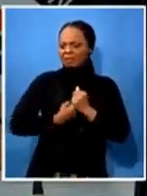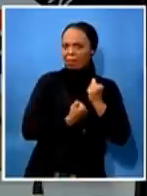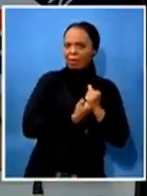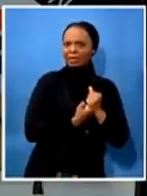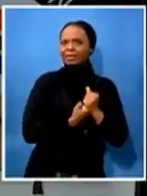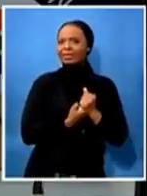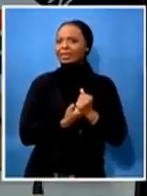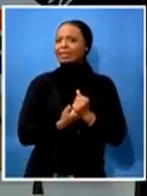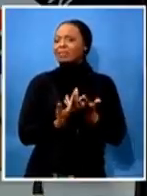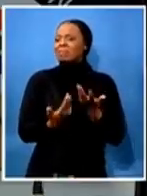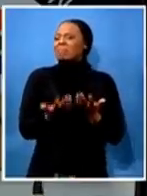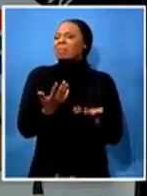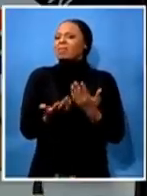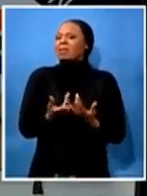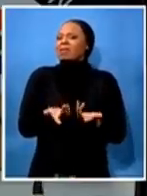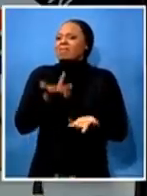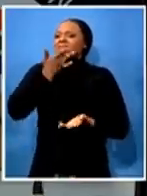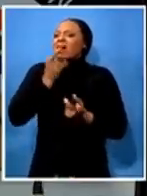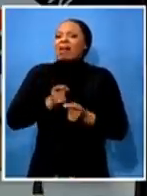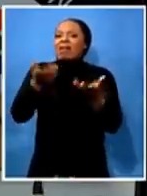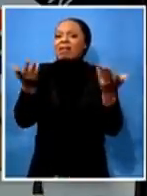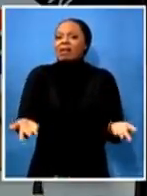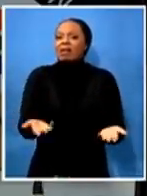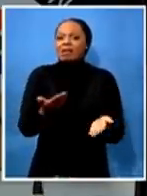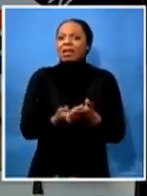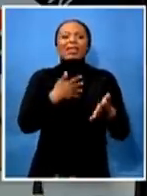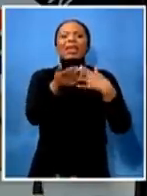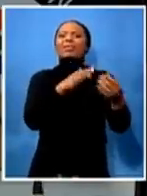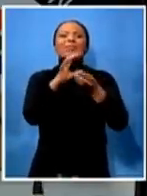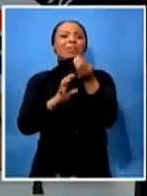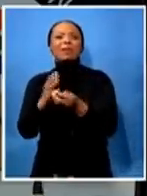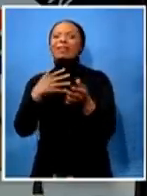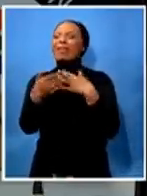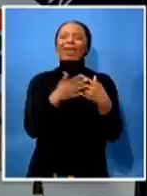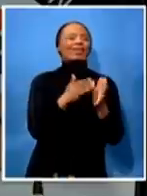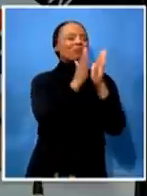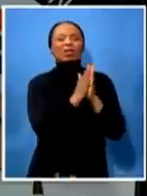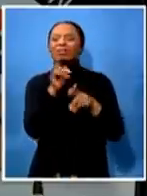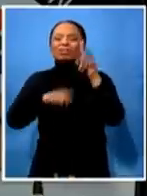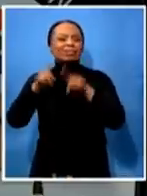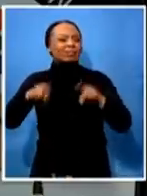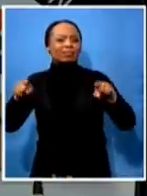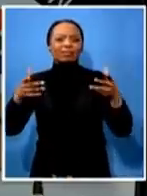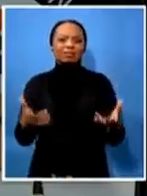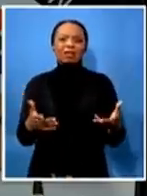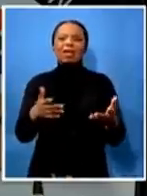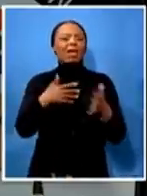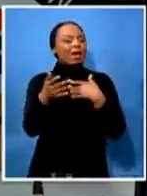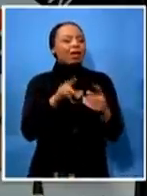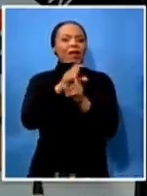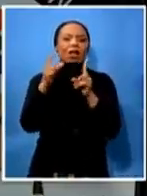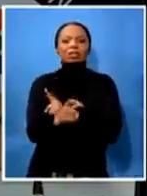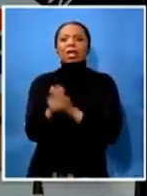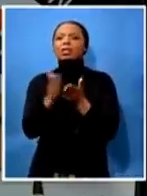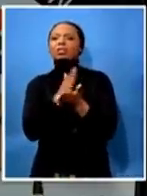families including in other religions some people offer condolences in different forms some not even known